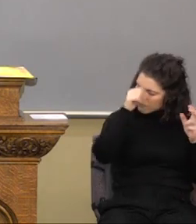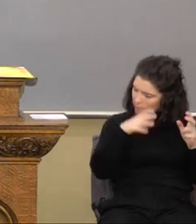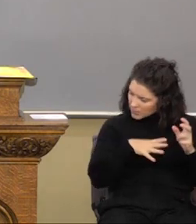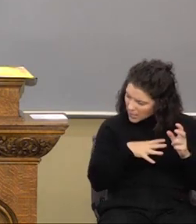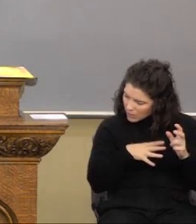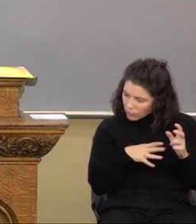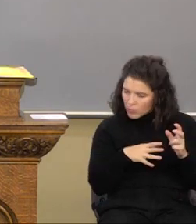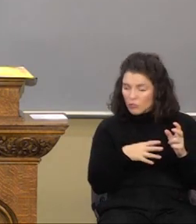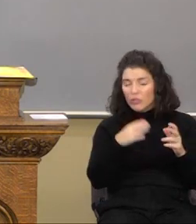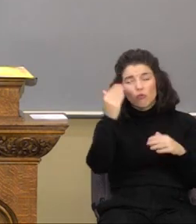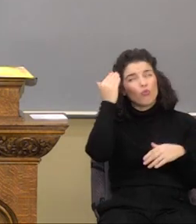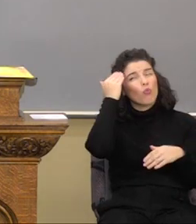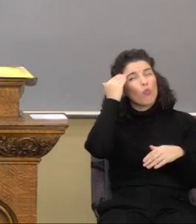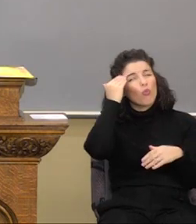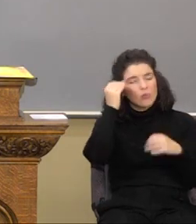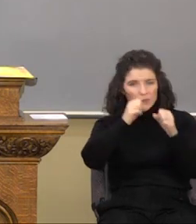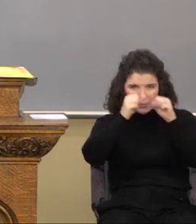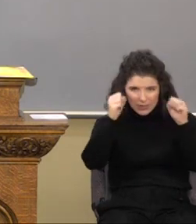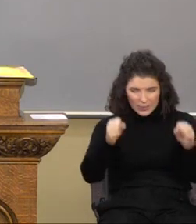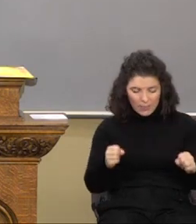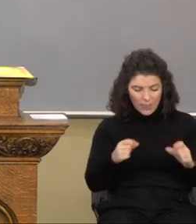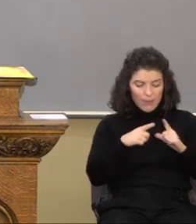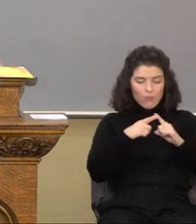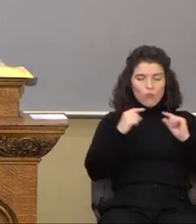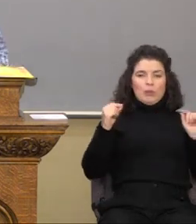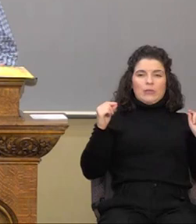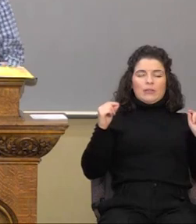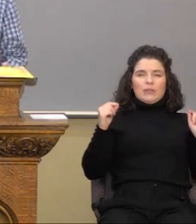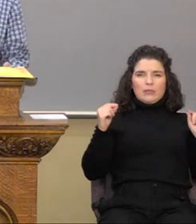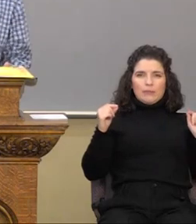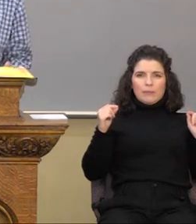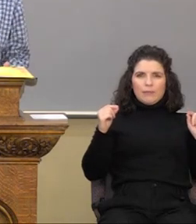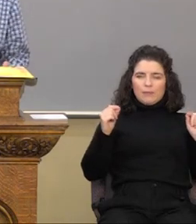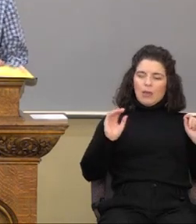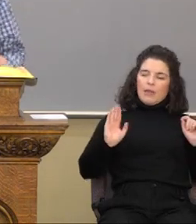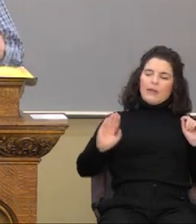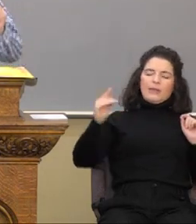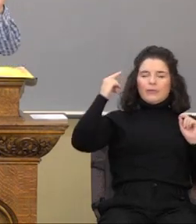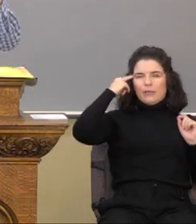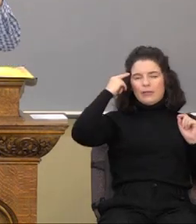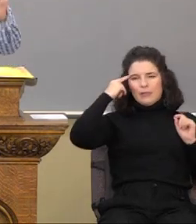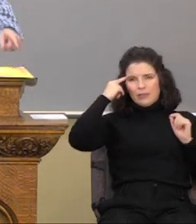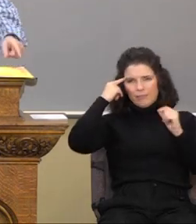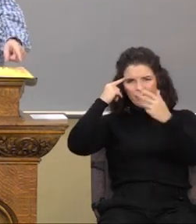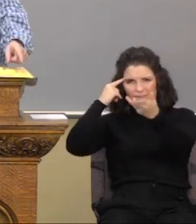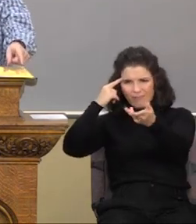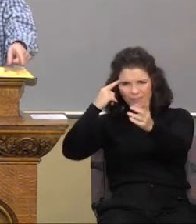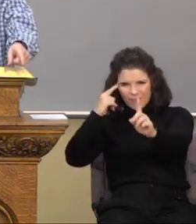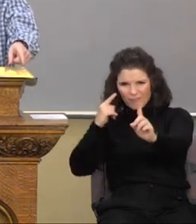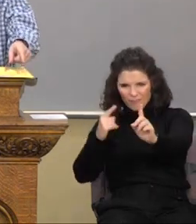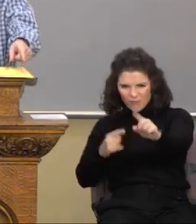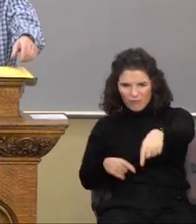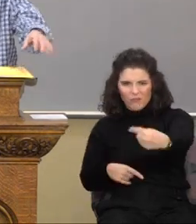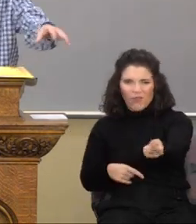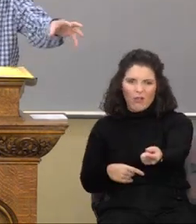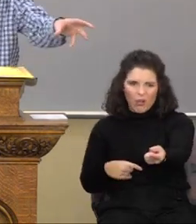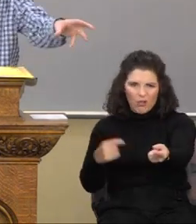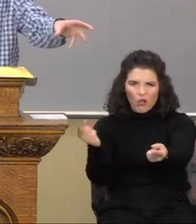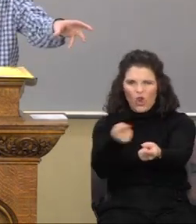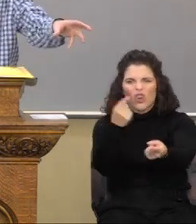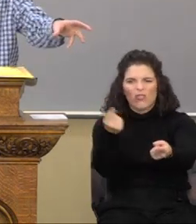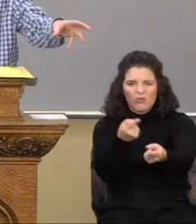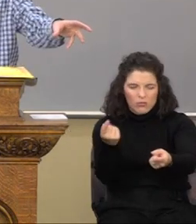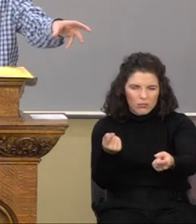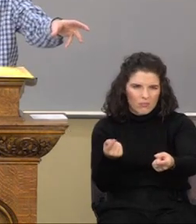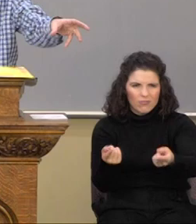the system, a priest. And, in his thinking, that low life, out in the